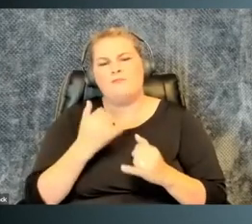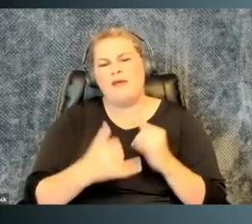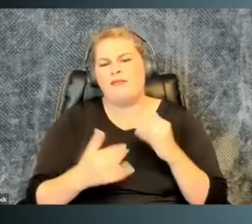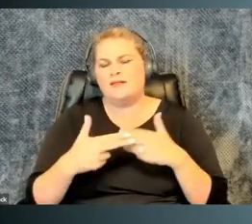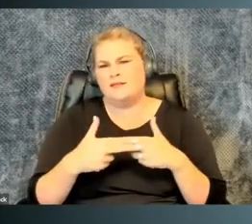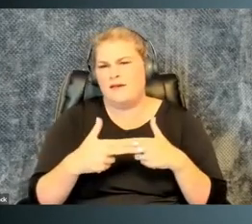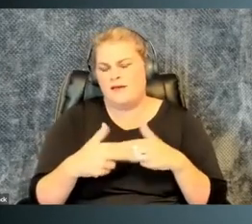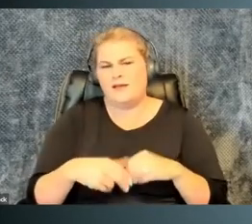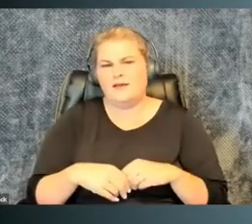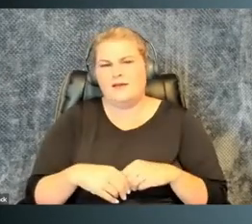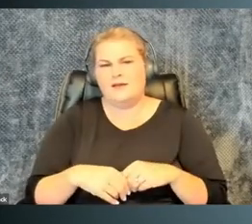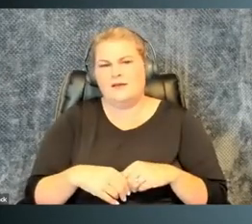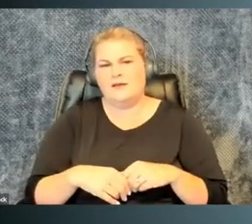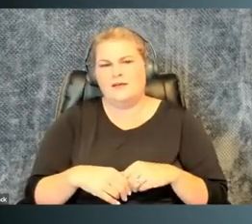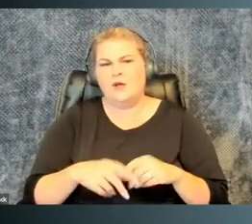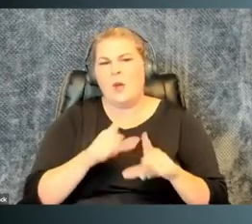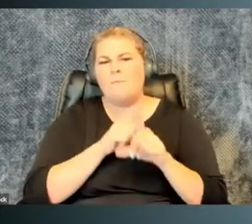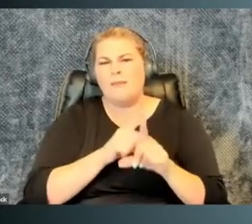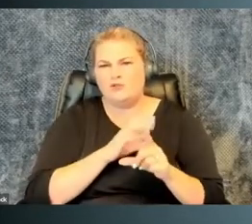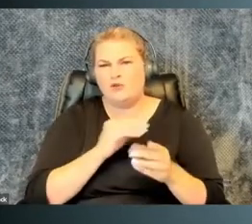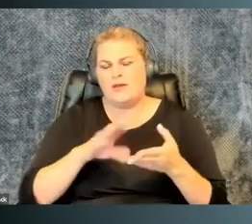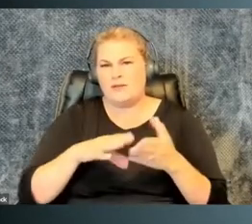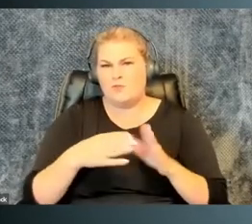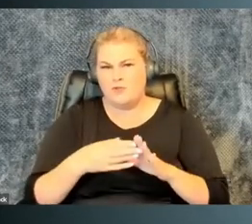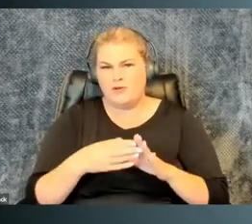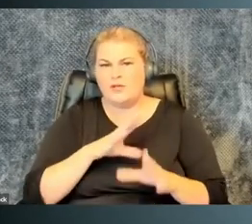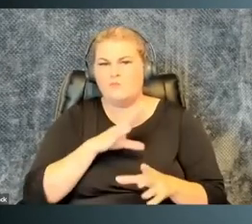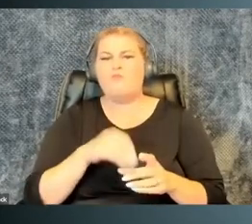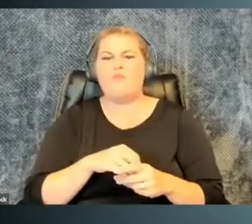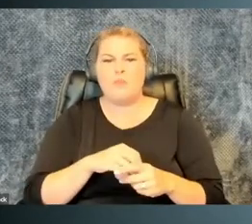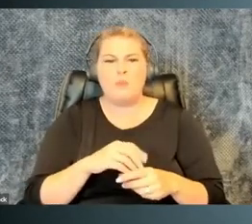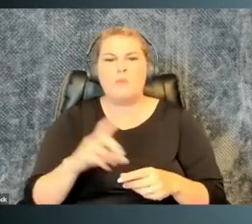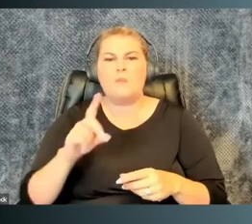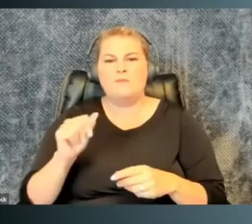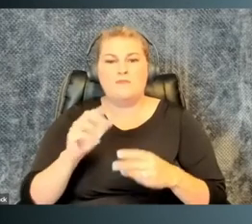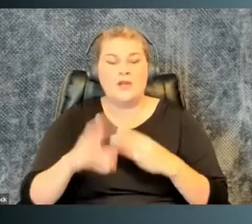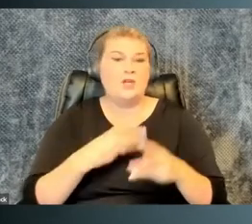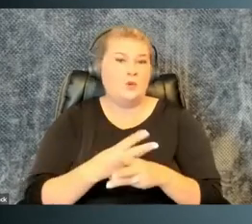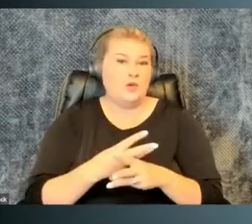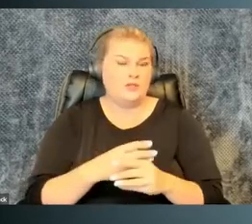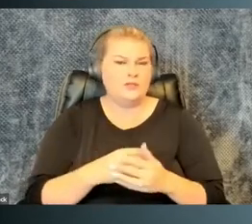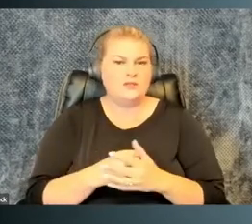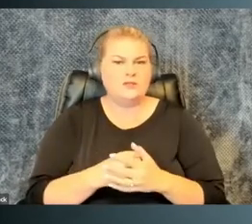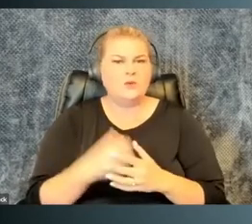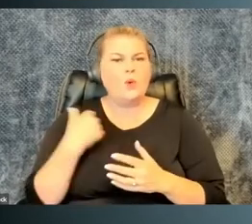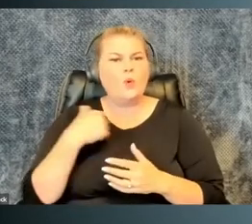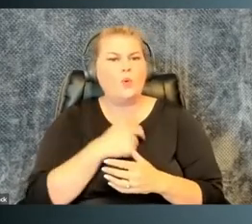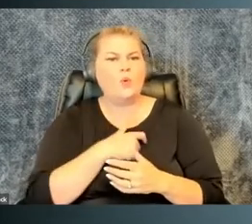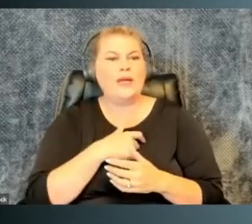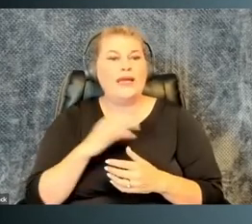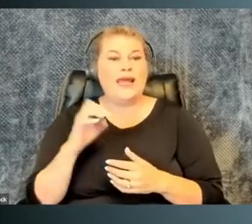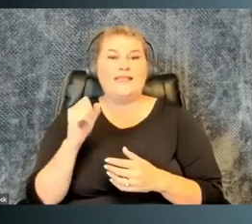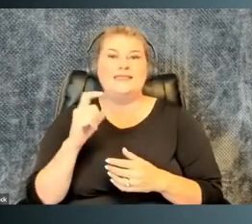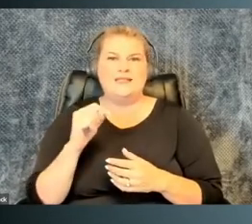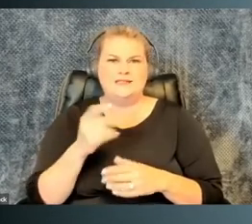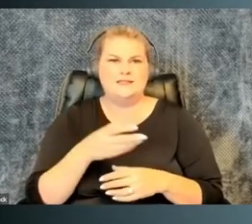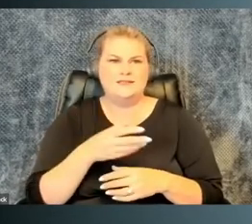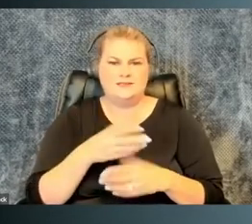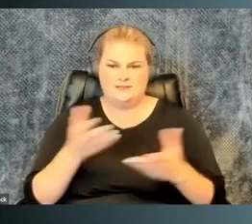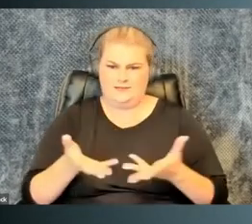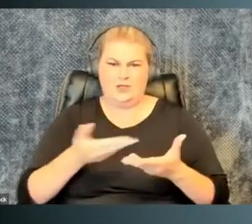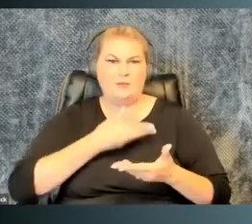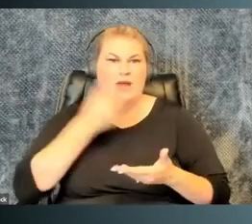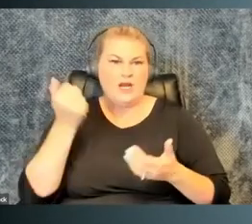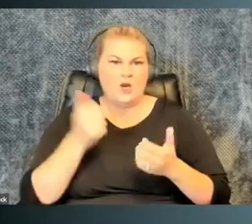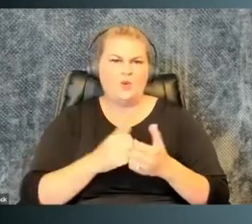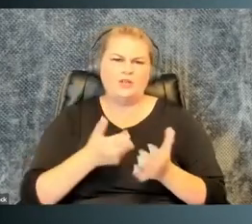I also think about this, and this is my last slide, about mentoring and community in the disability world. We